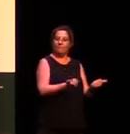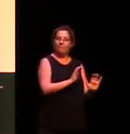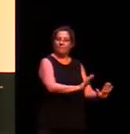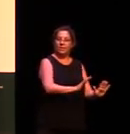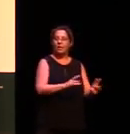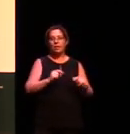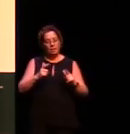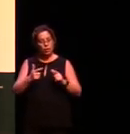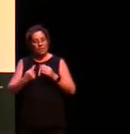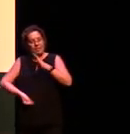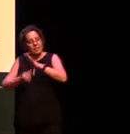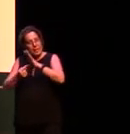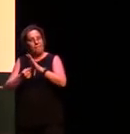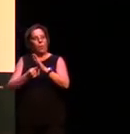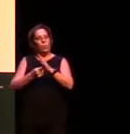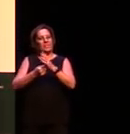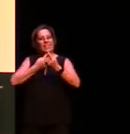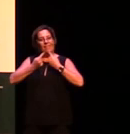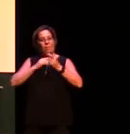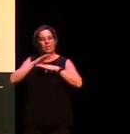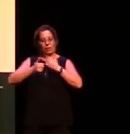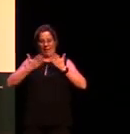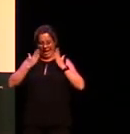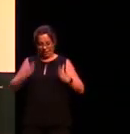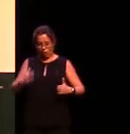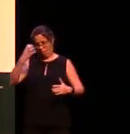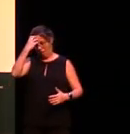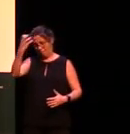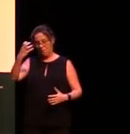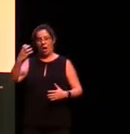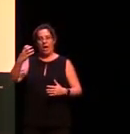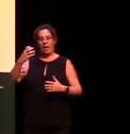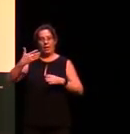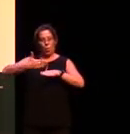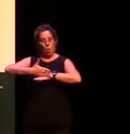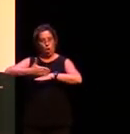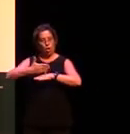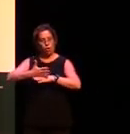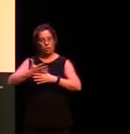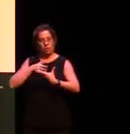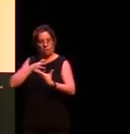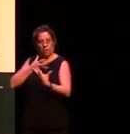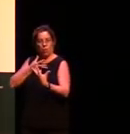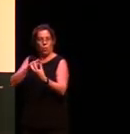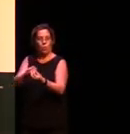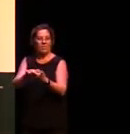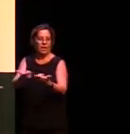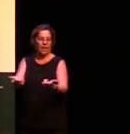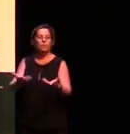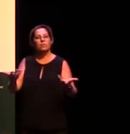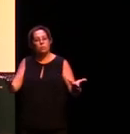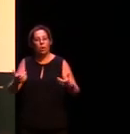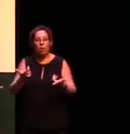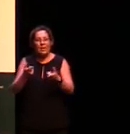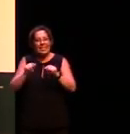humans how the human capacity for language works and shows the importance of doing this research across a whole range of